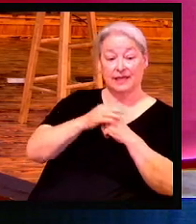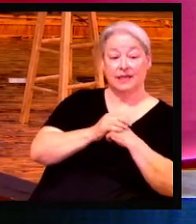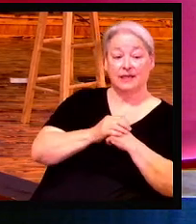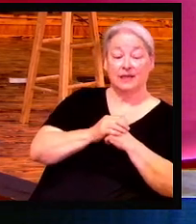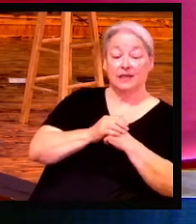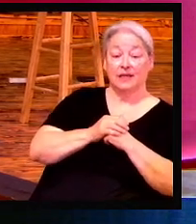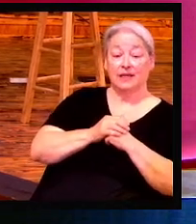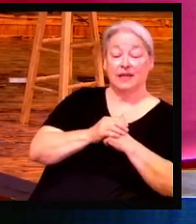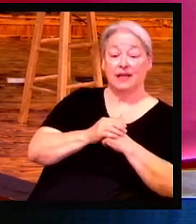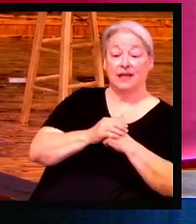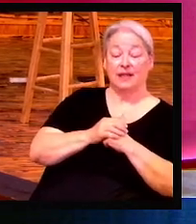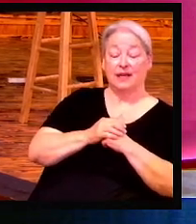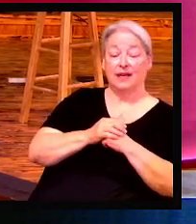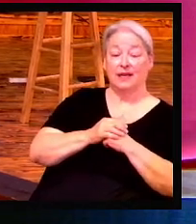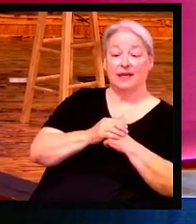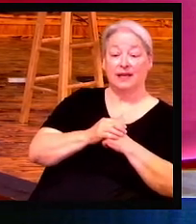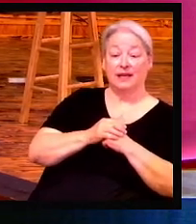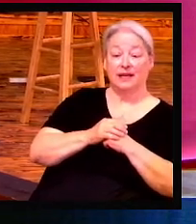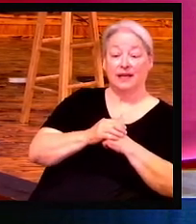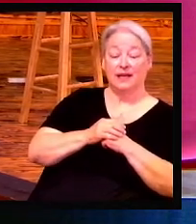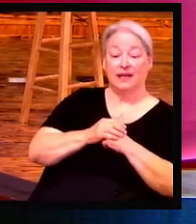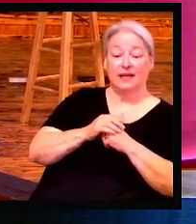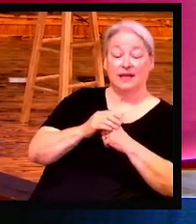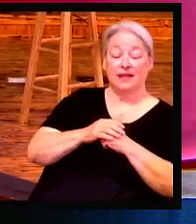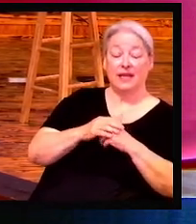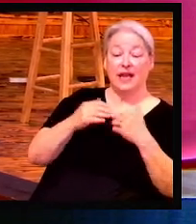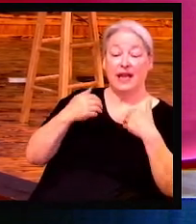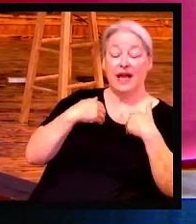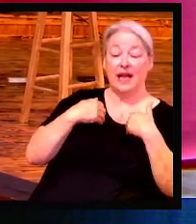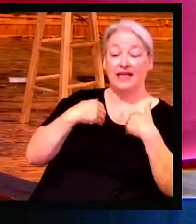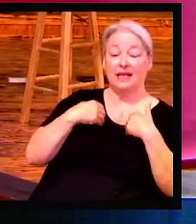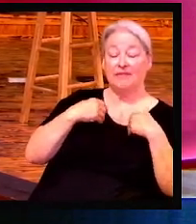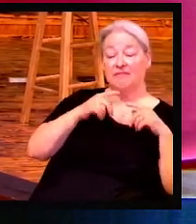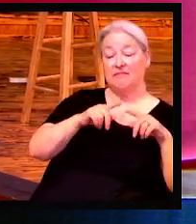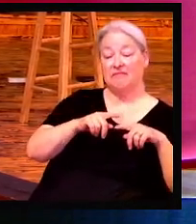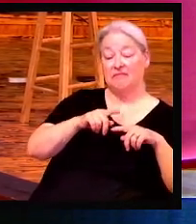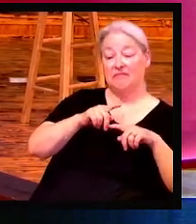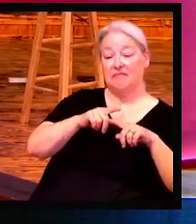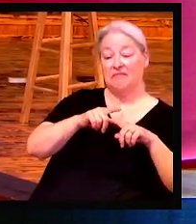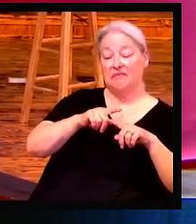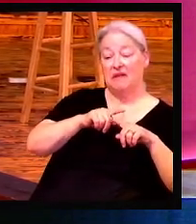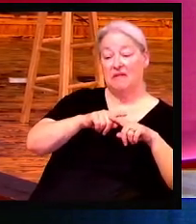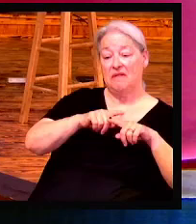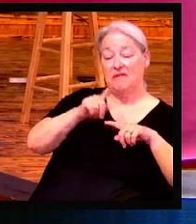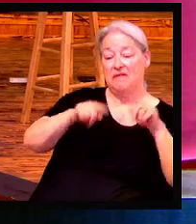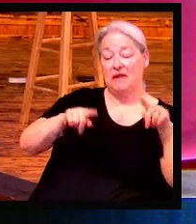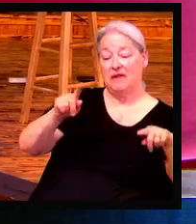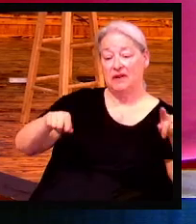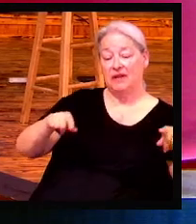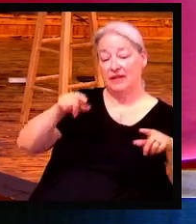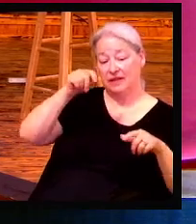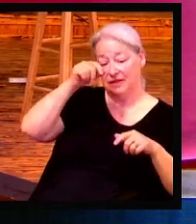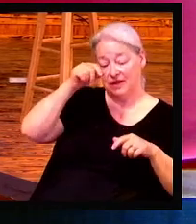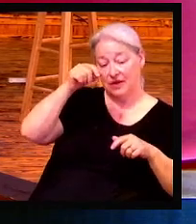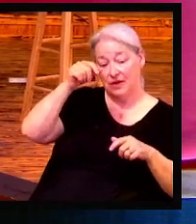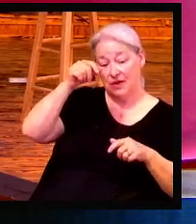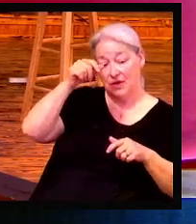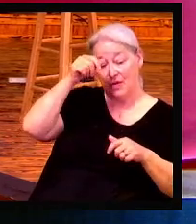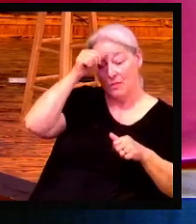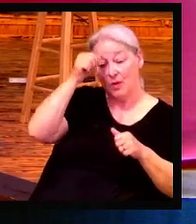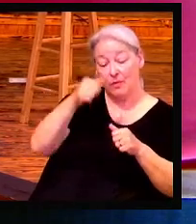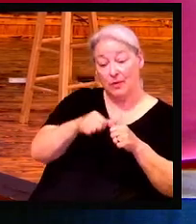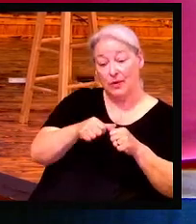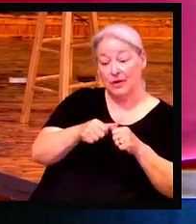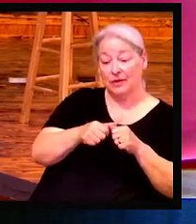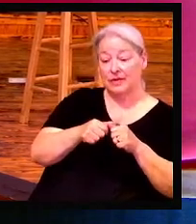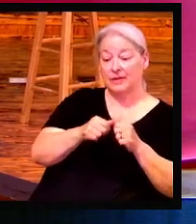Veteran Memorial. They even had a law enforcement, I don't know, Day is for those who have been in the United States military service and